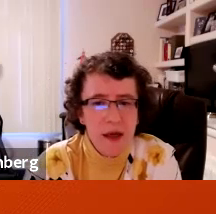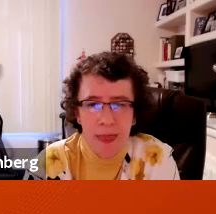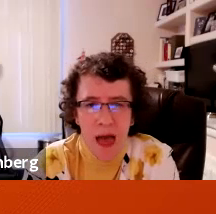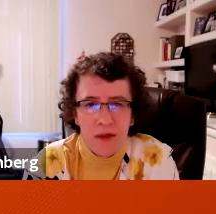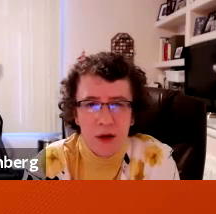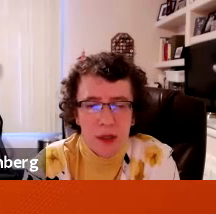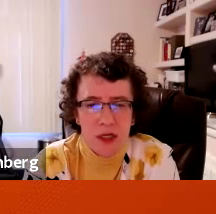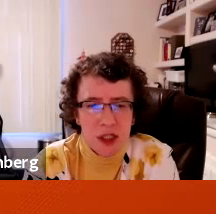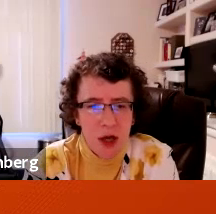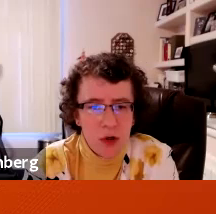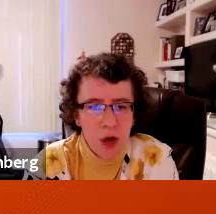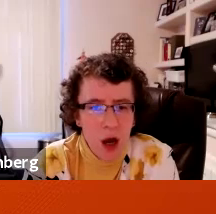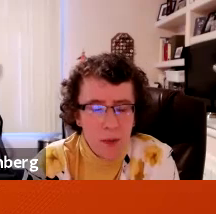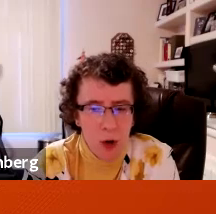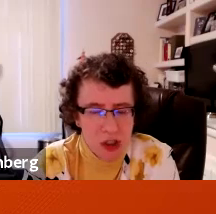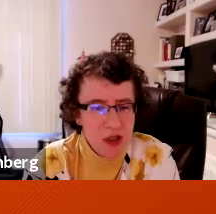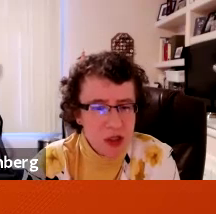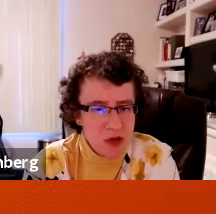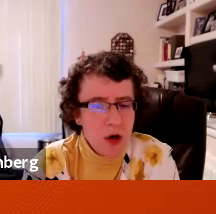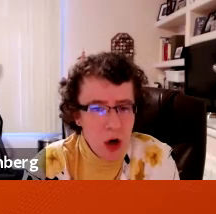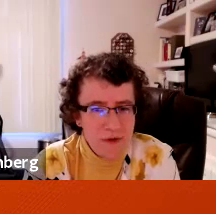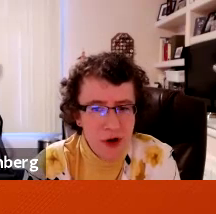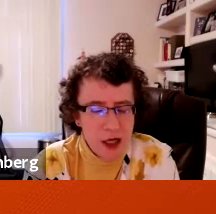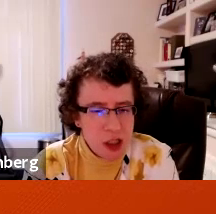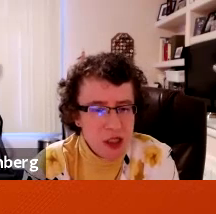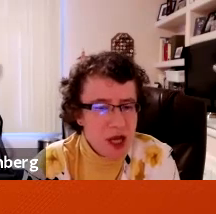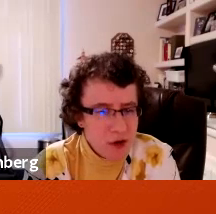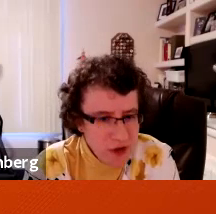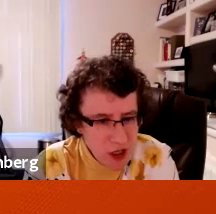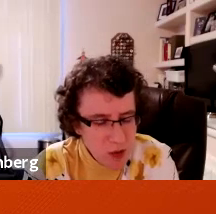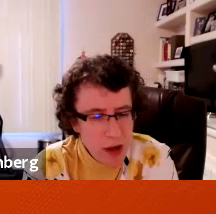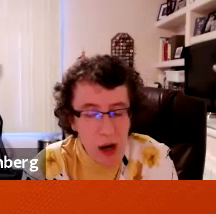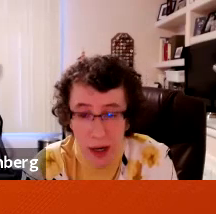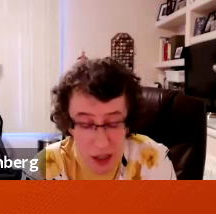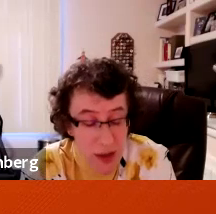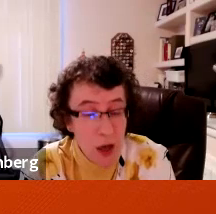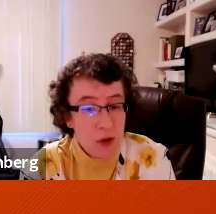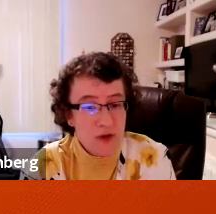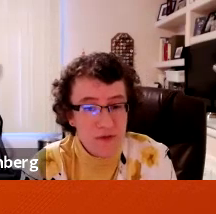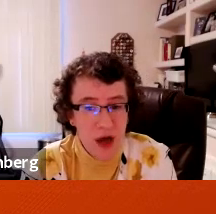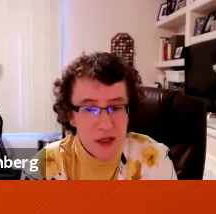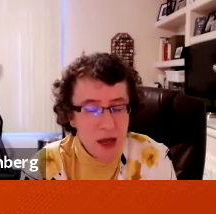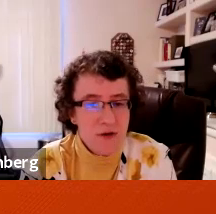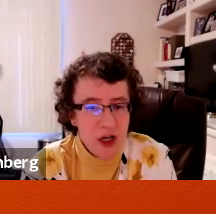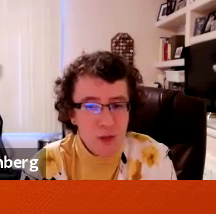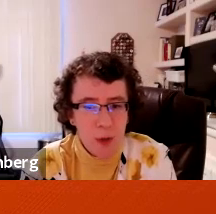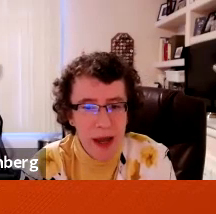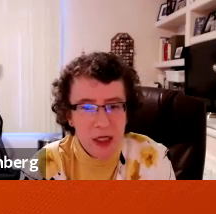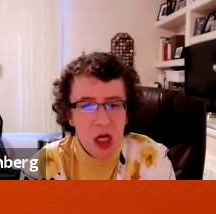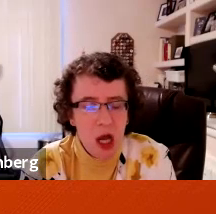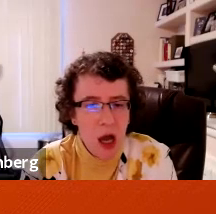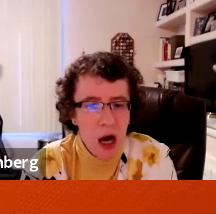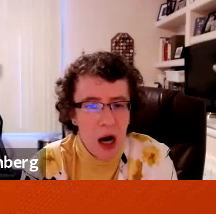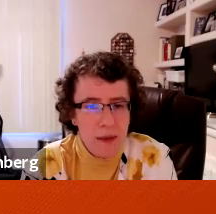today the ability center posted this their call for action it's on their fate it went out by email and there's a it's on their facebook